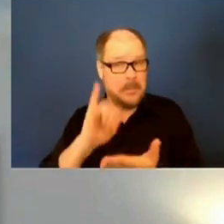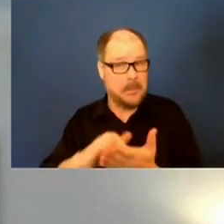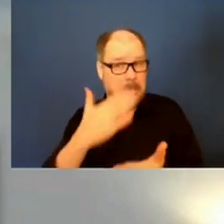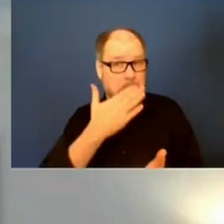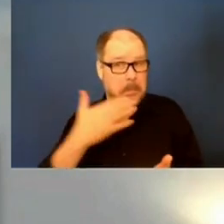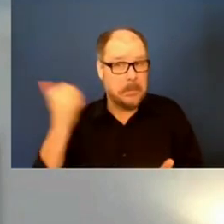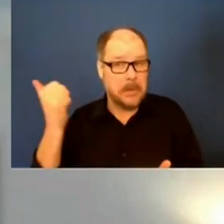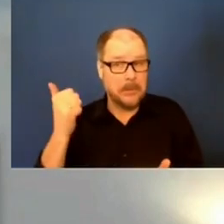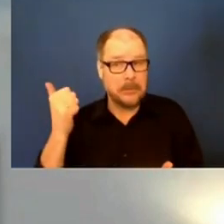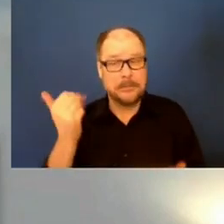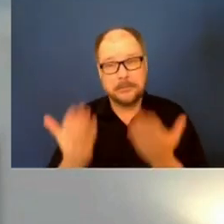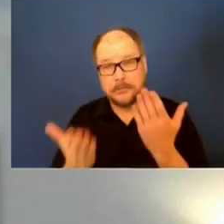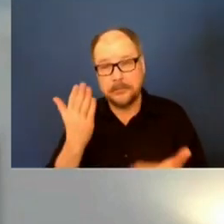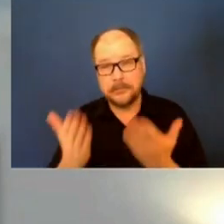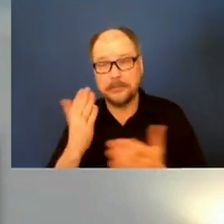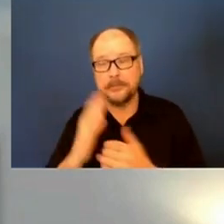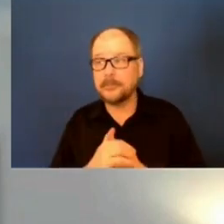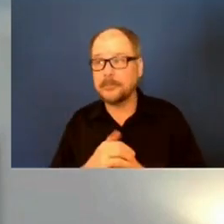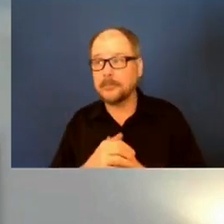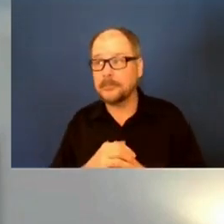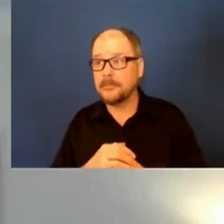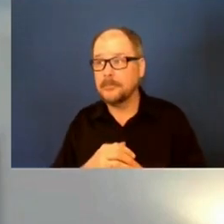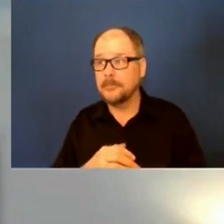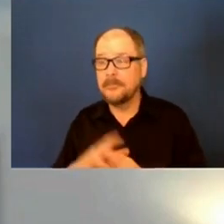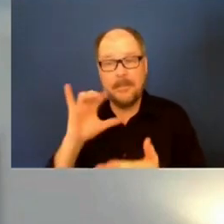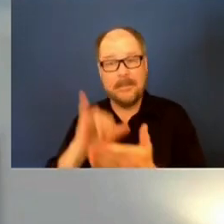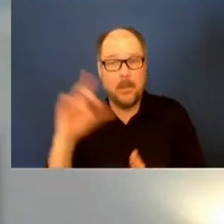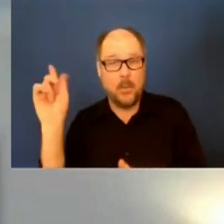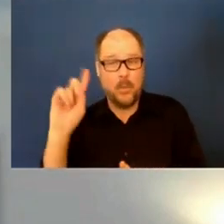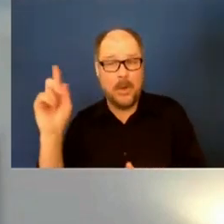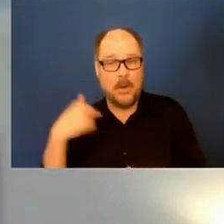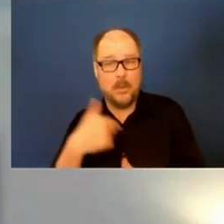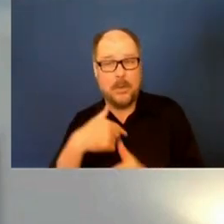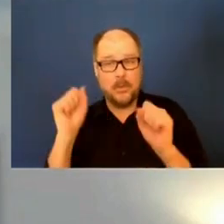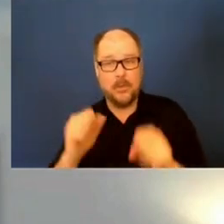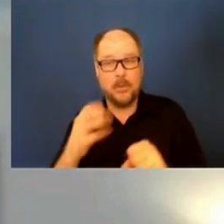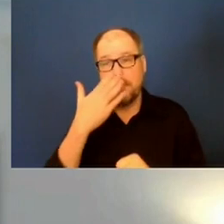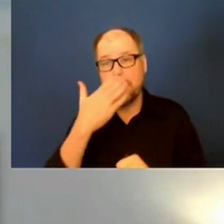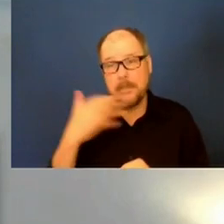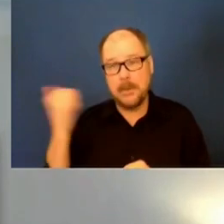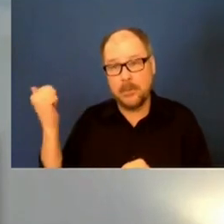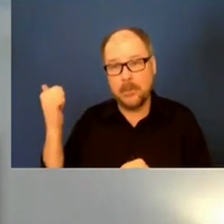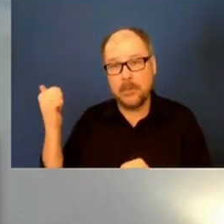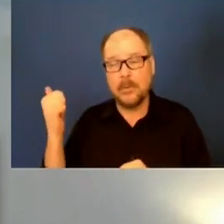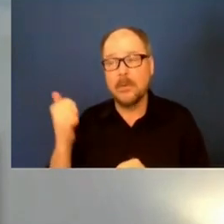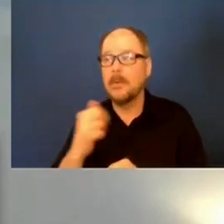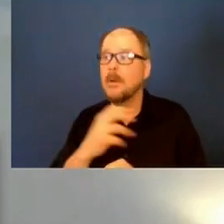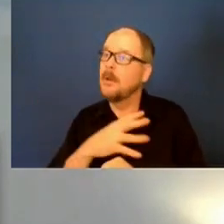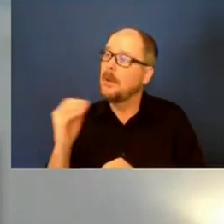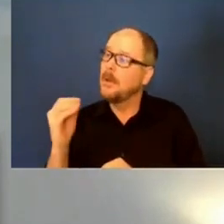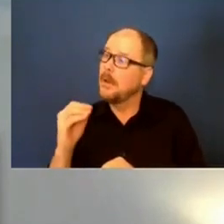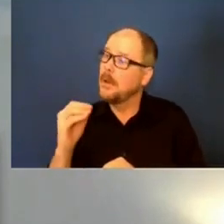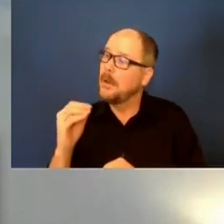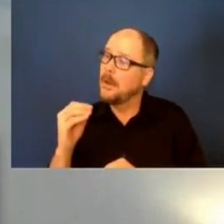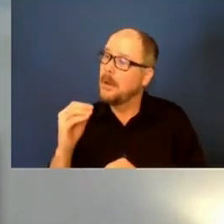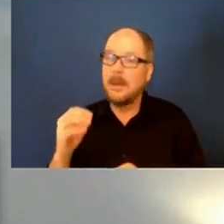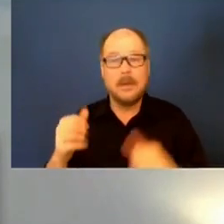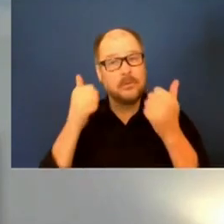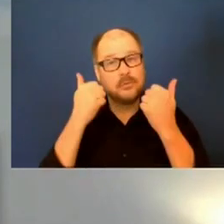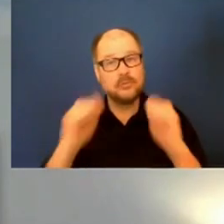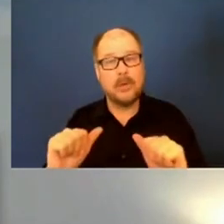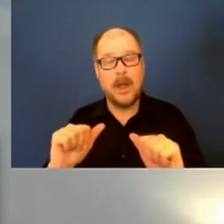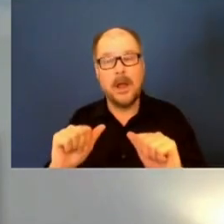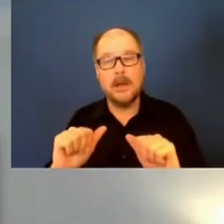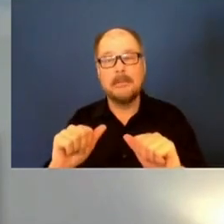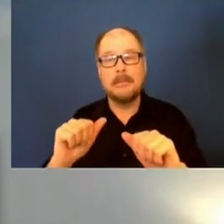you know, a place where we could have done better. You know, in terms of, you know, trying to secure those